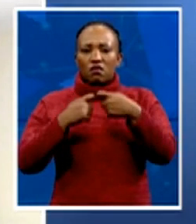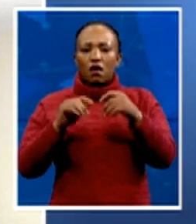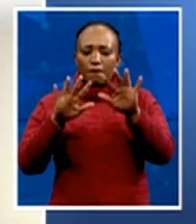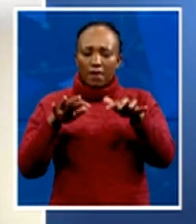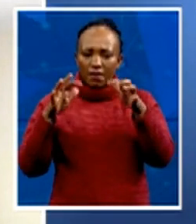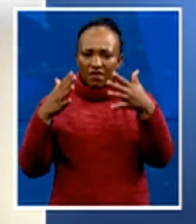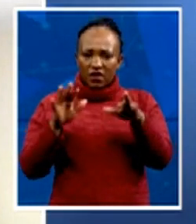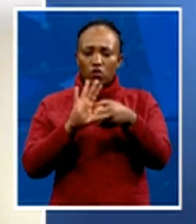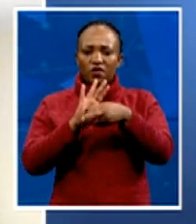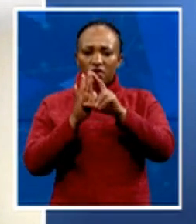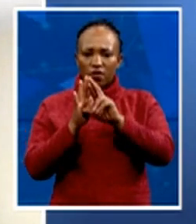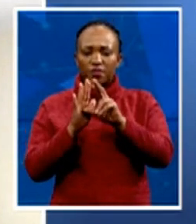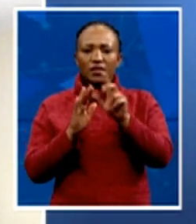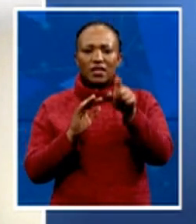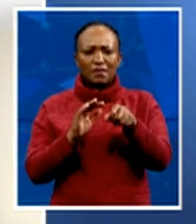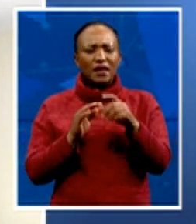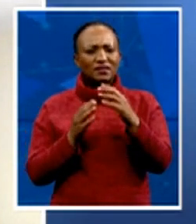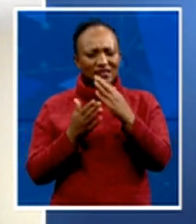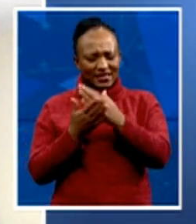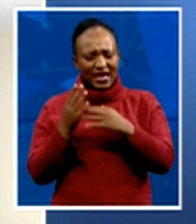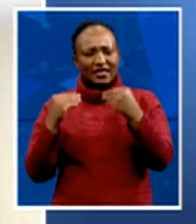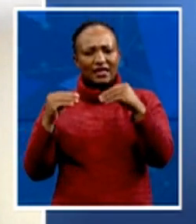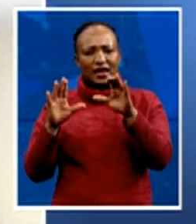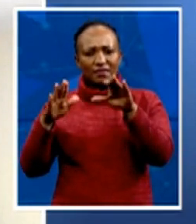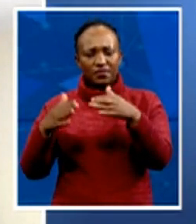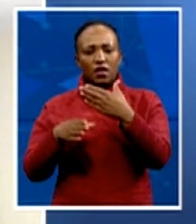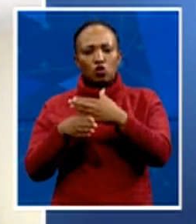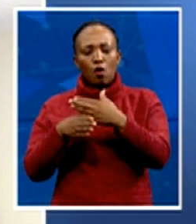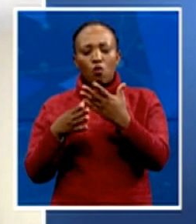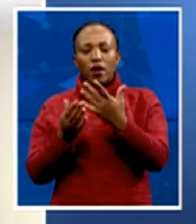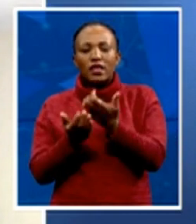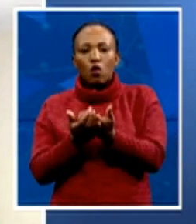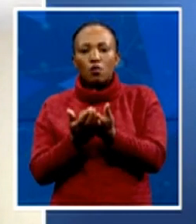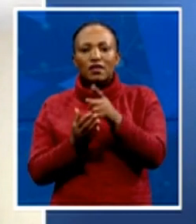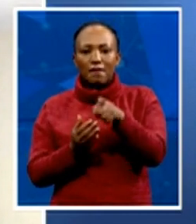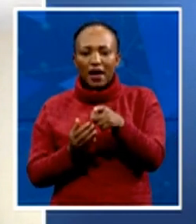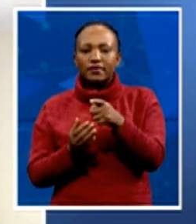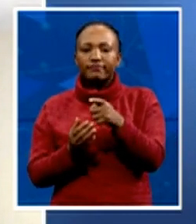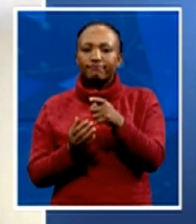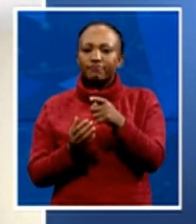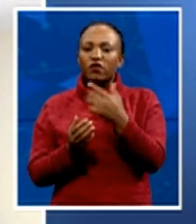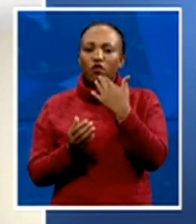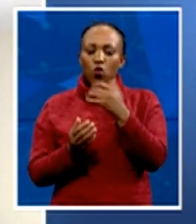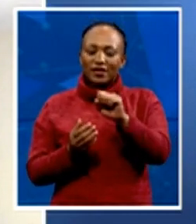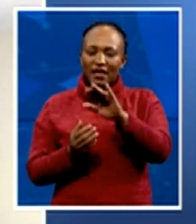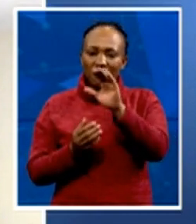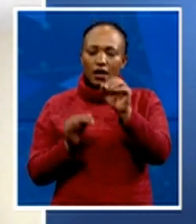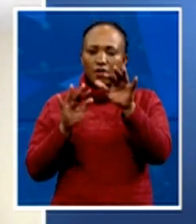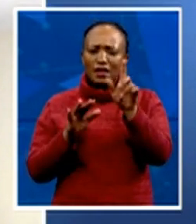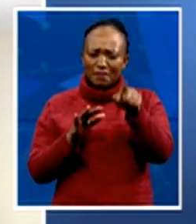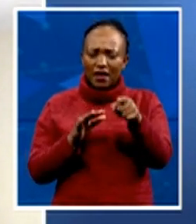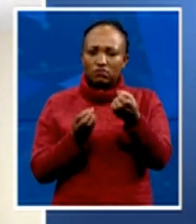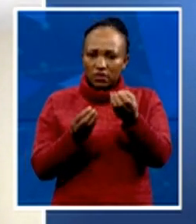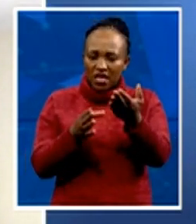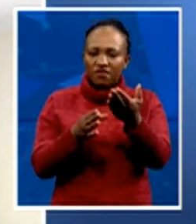sectors and particular jobs of the economy that must be ring fenced. For South Africans just to address the